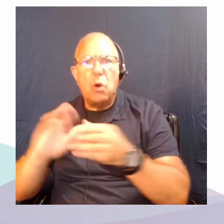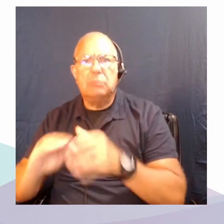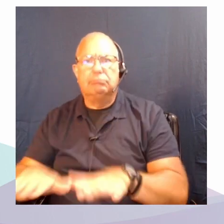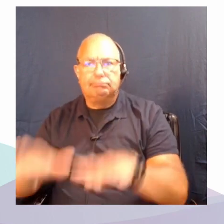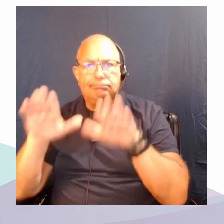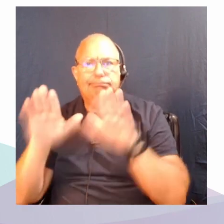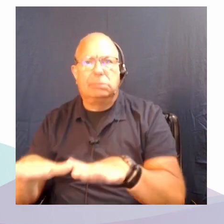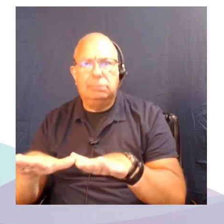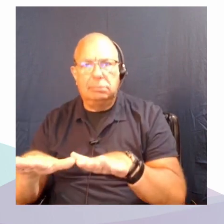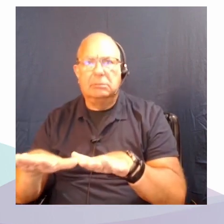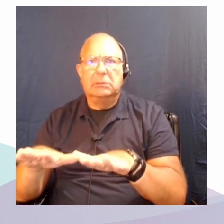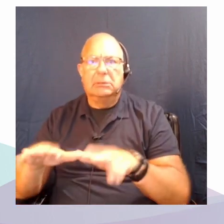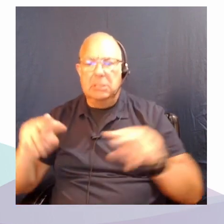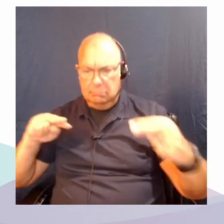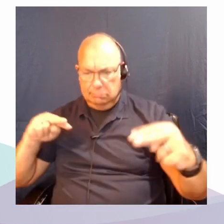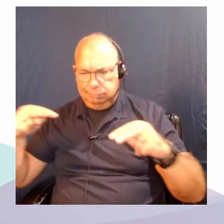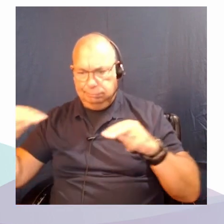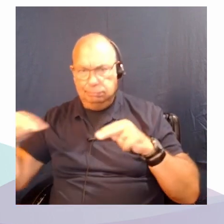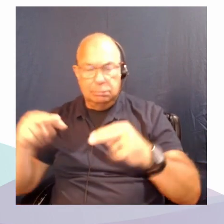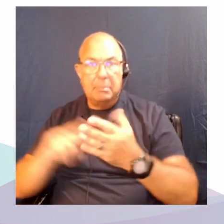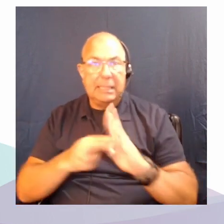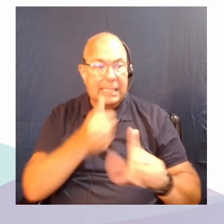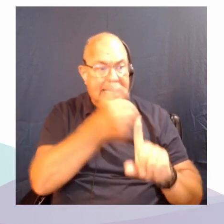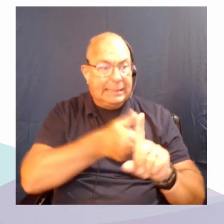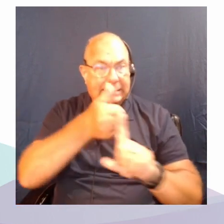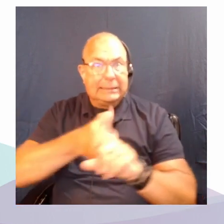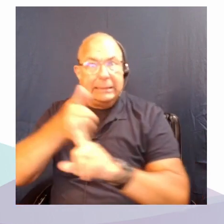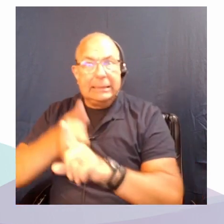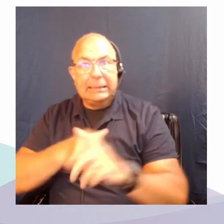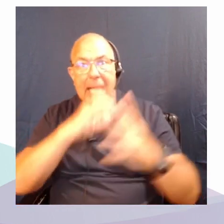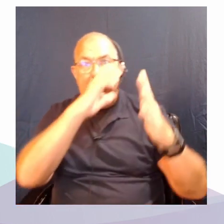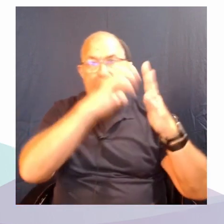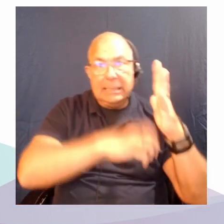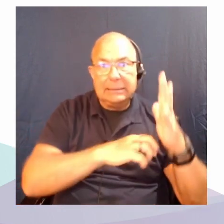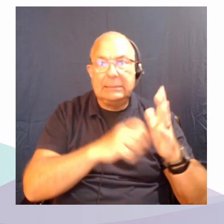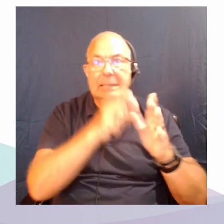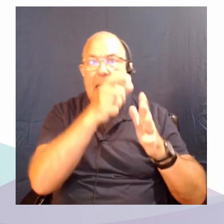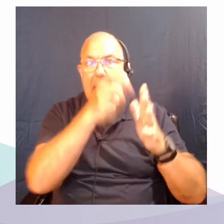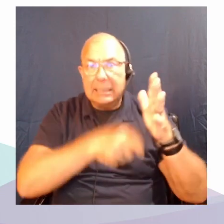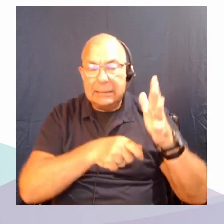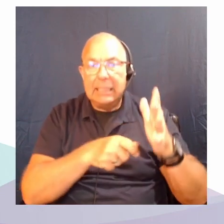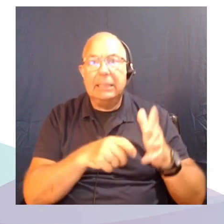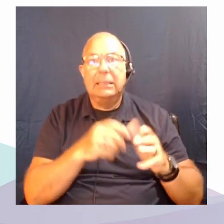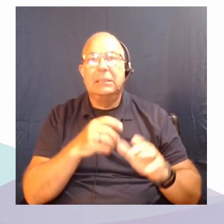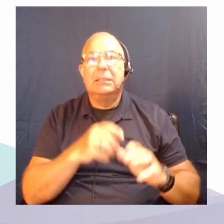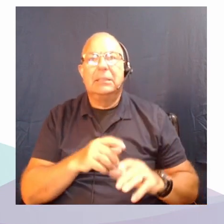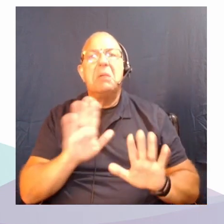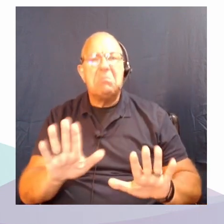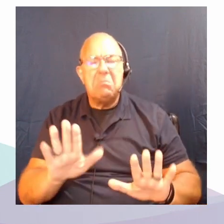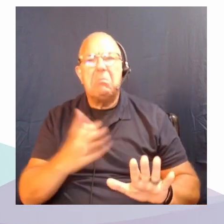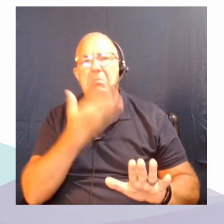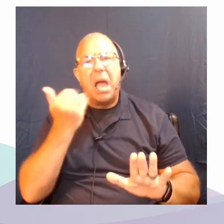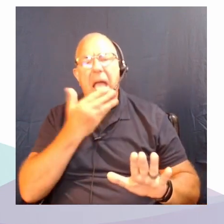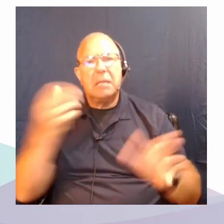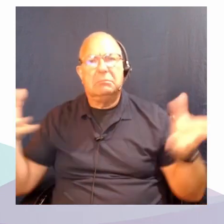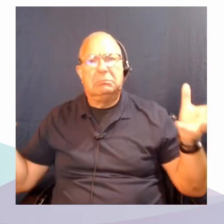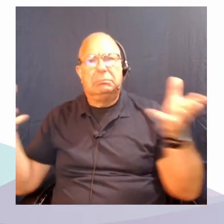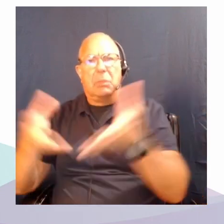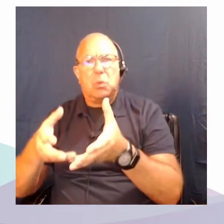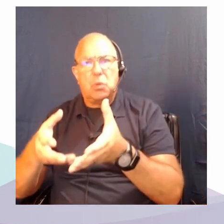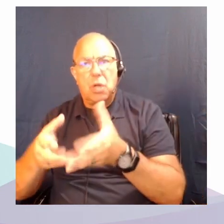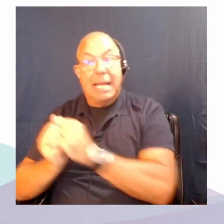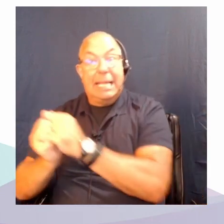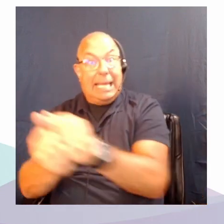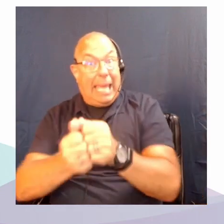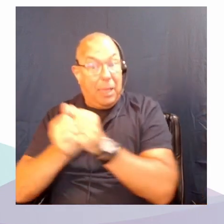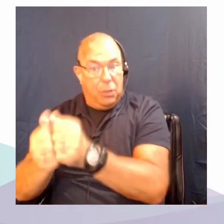each writing individual essays that we would share at an event, let's come and we're going to write something together, a single book